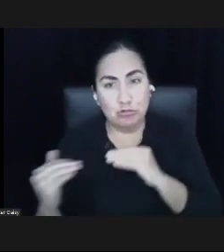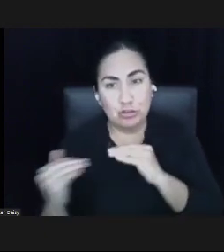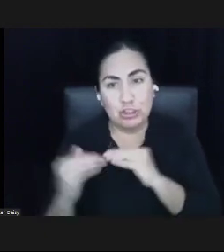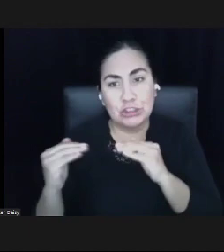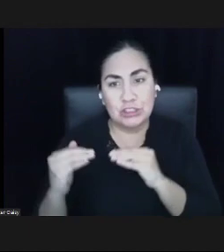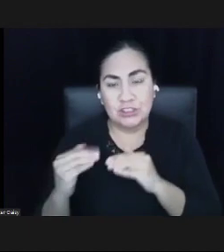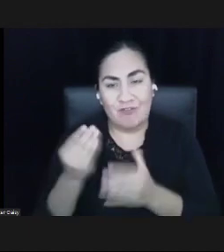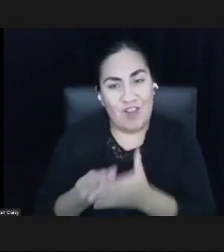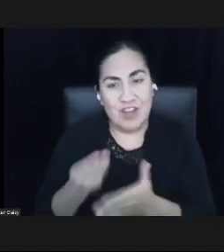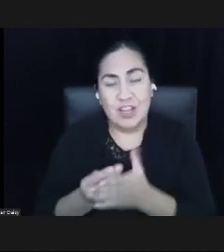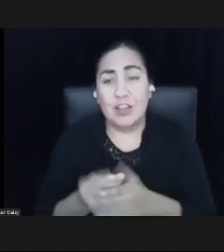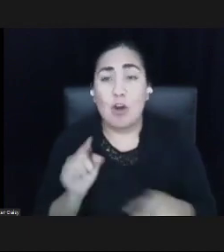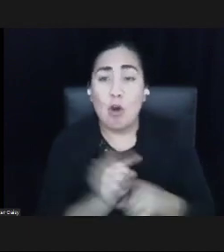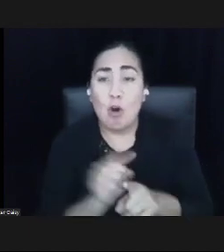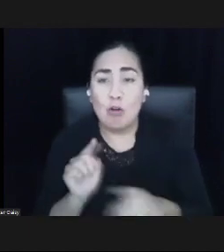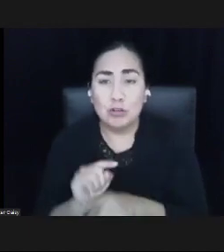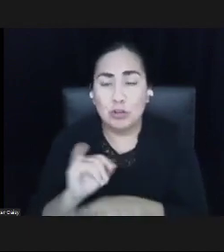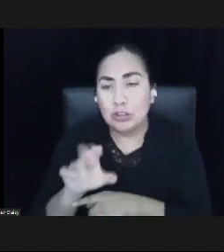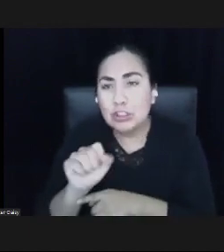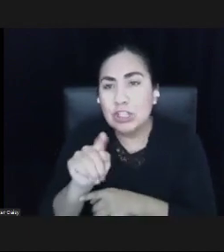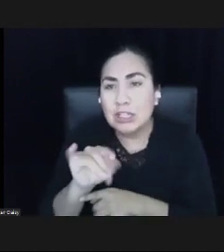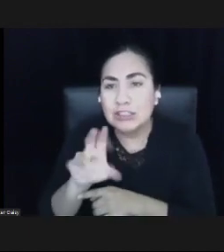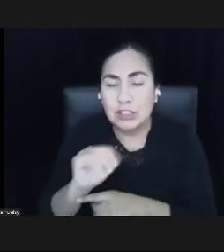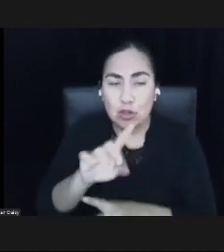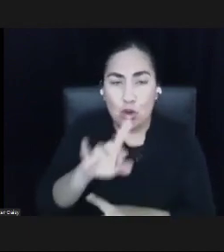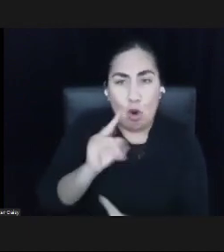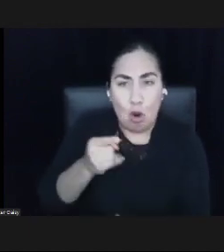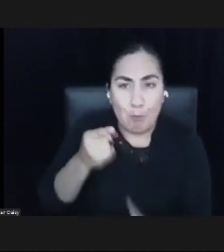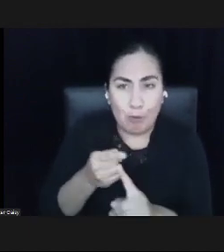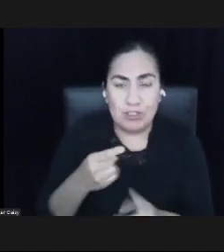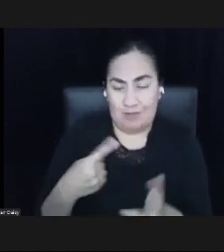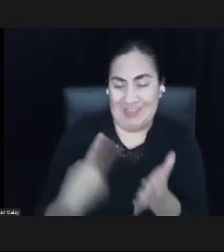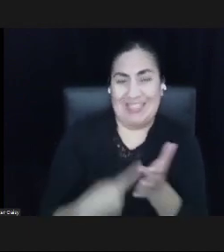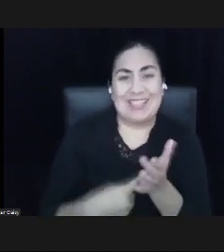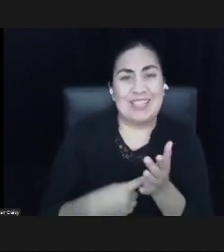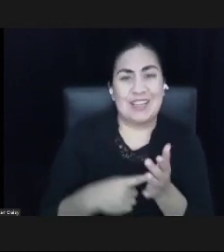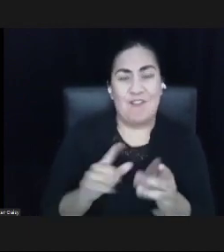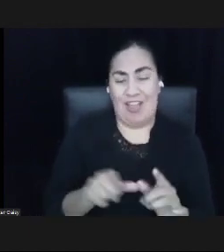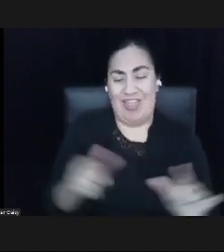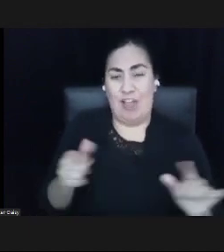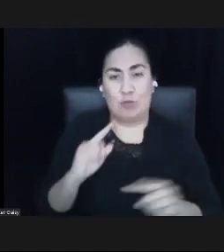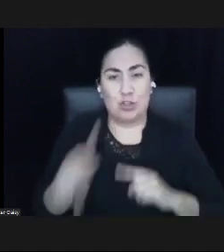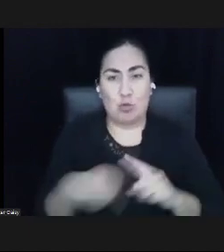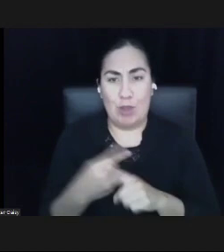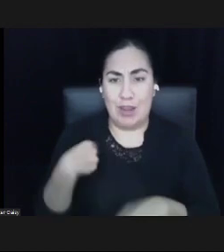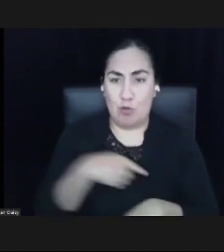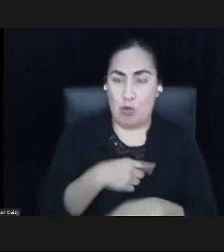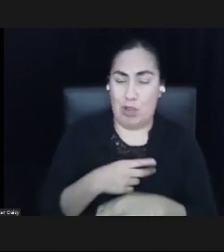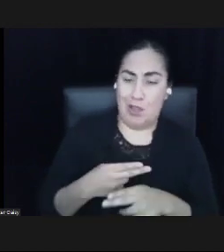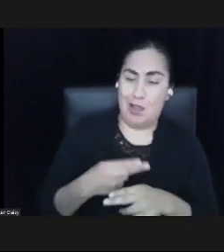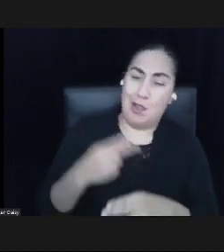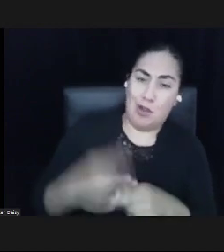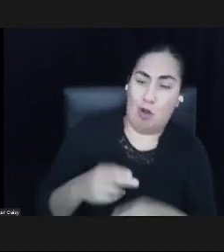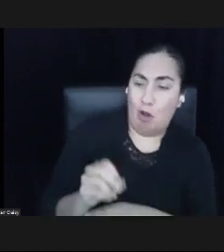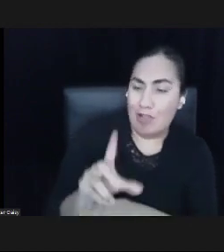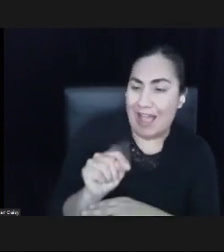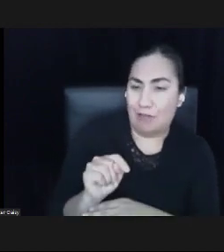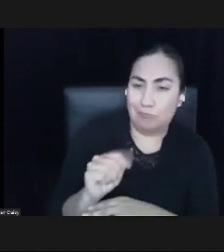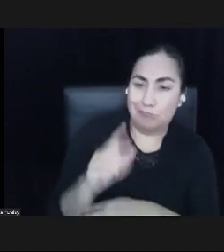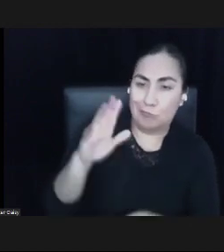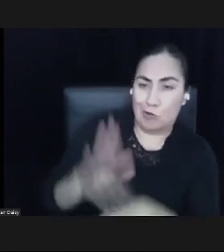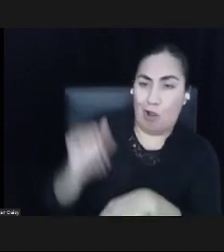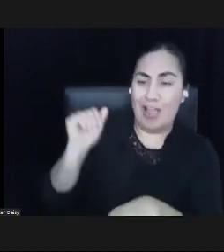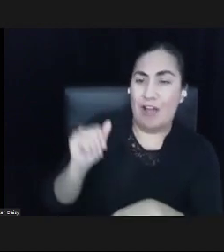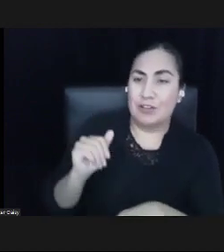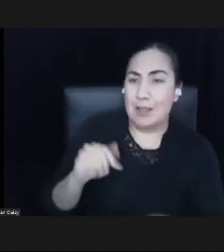points, Justin, about the discussion of language when we call out black or indigenous organizations, but don't name white ones.